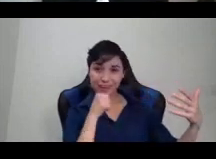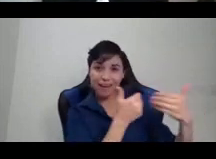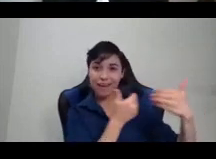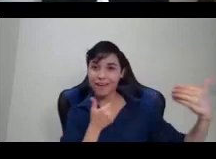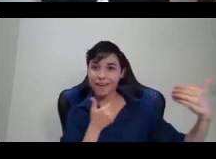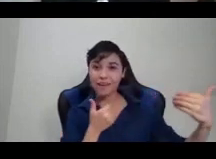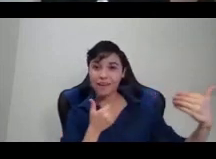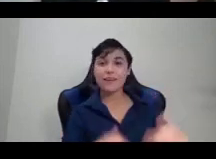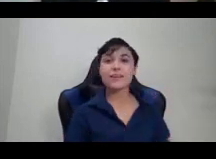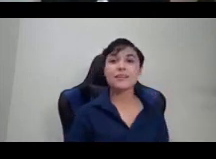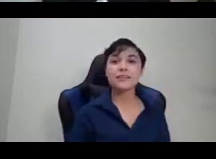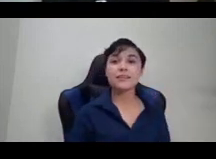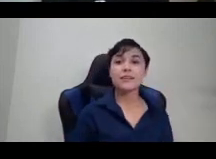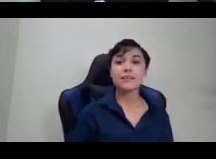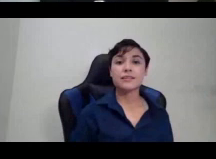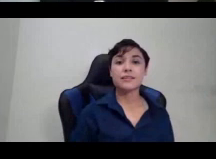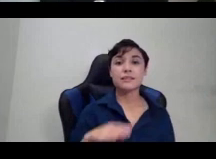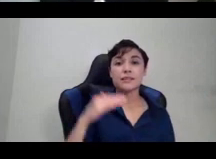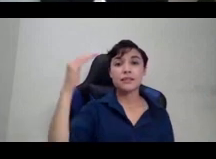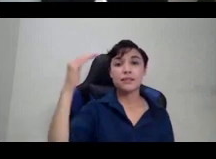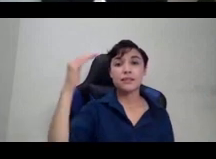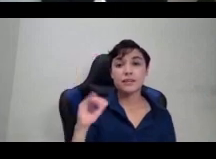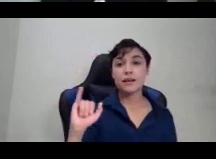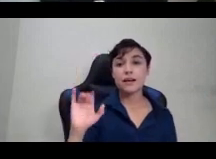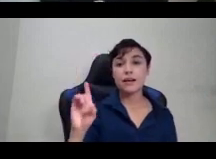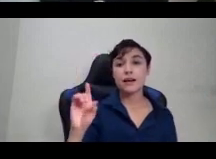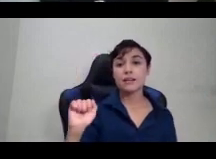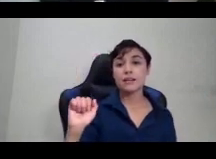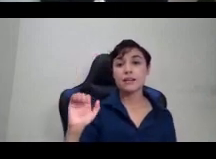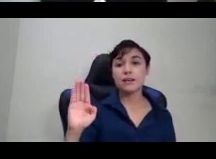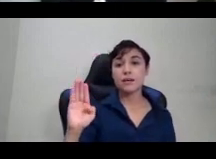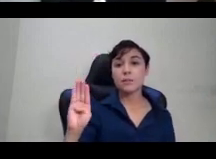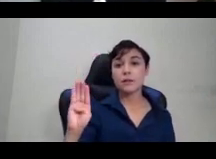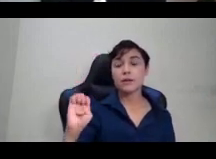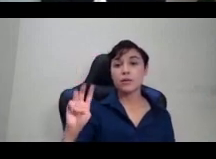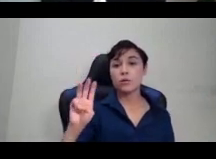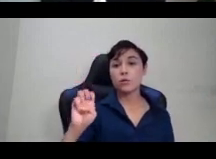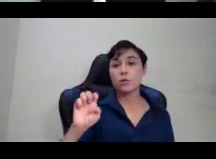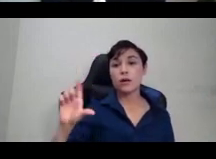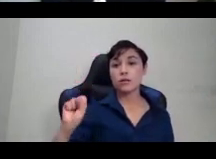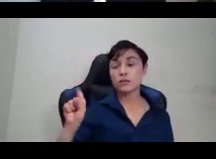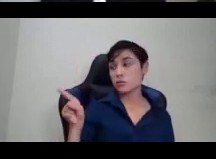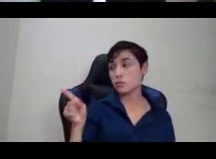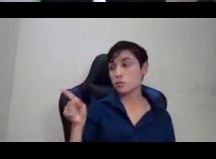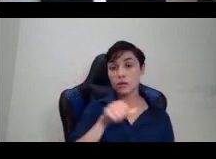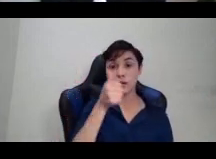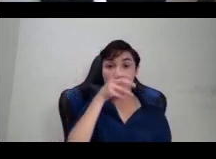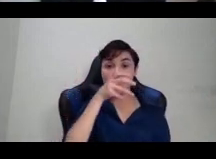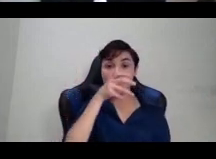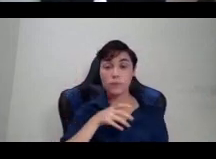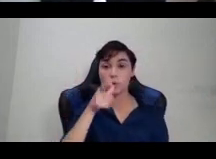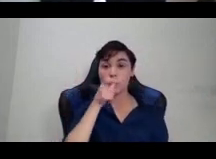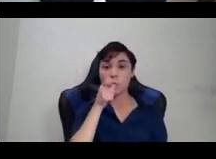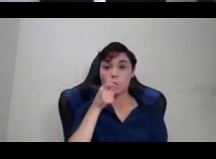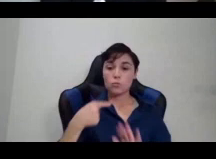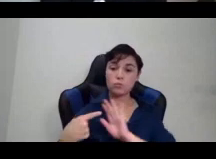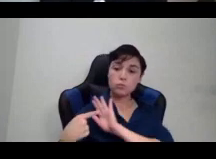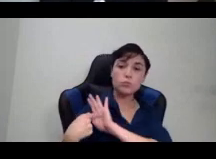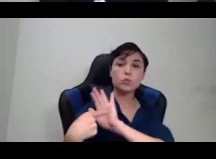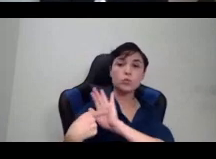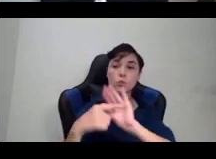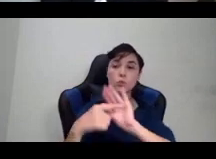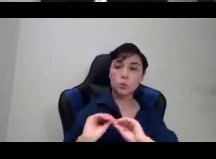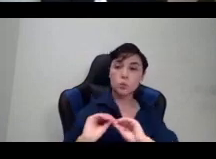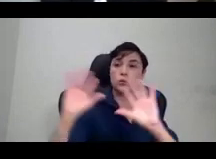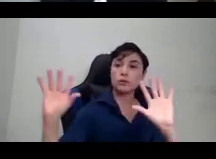who pointed out the hypocrisies and contradictions in the category, the gender moral system